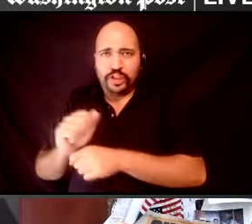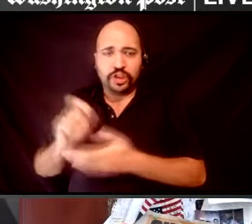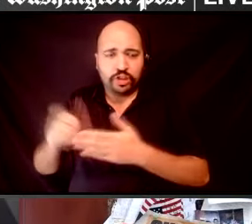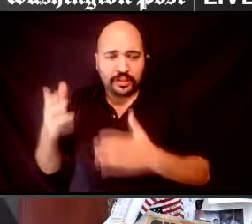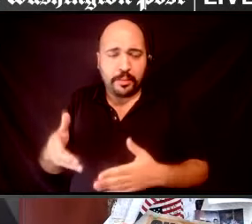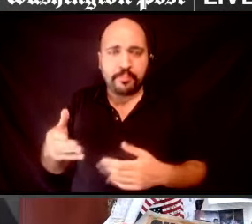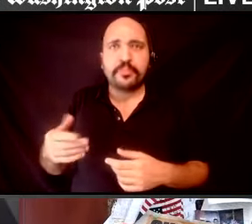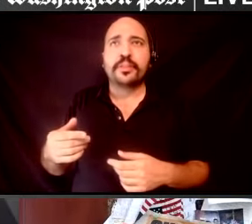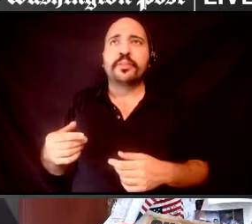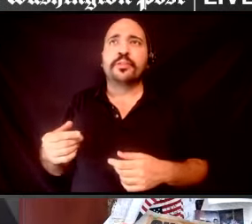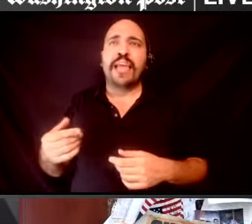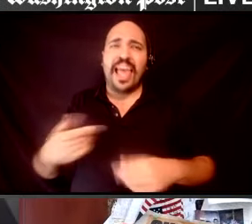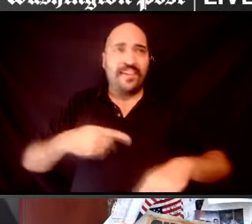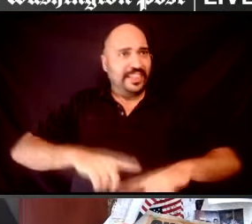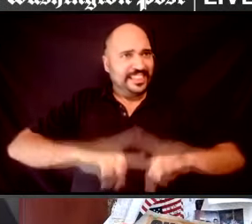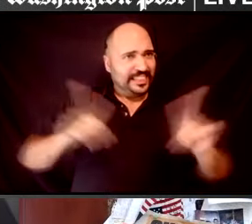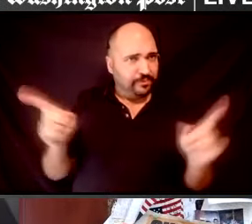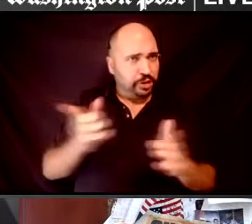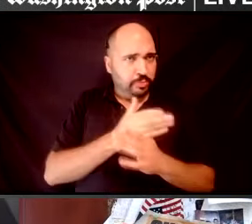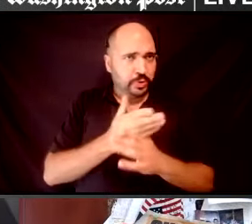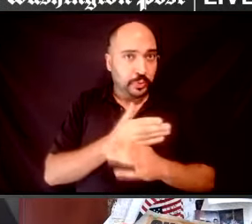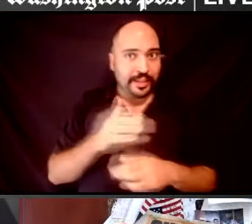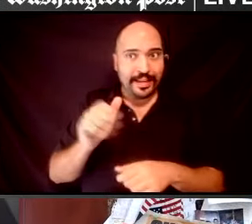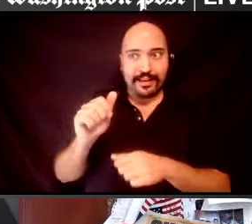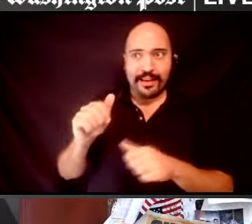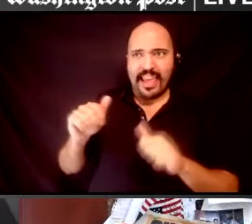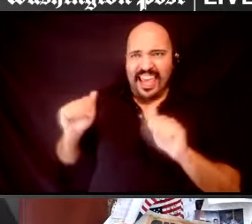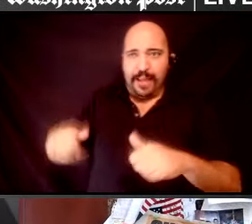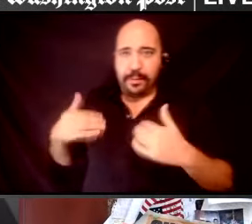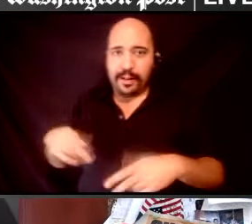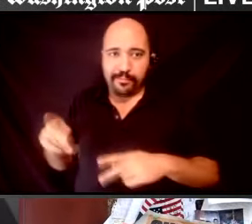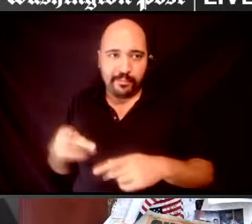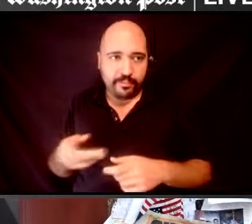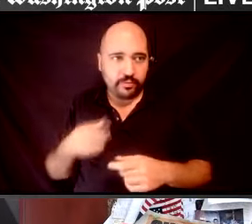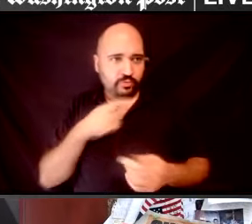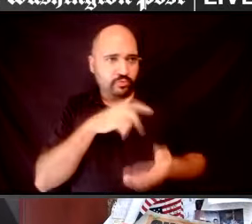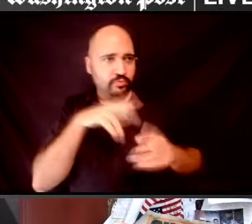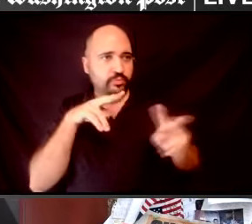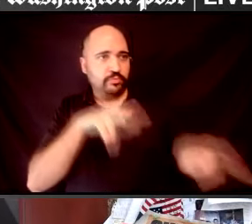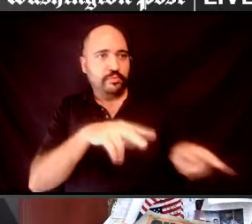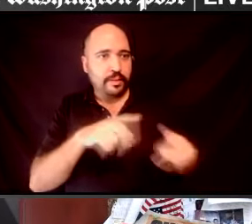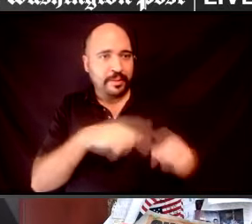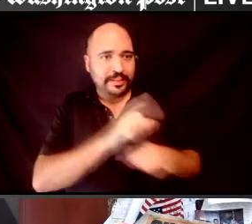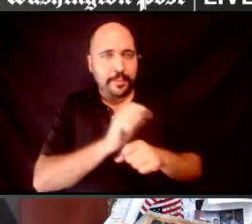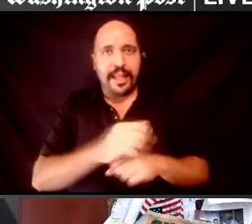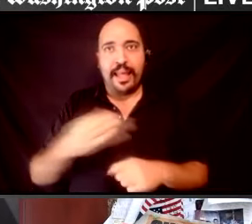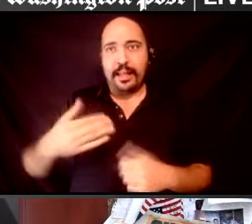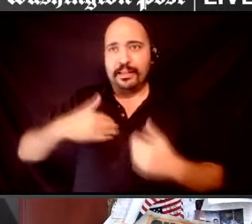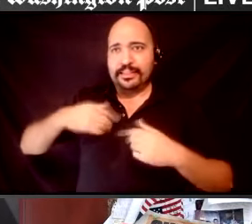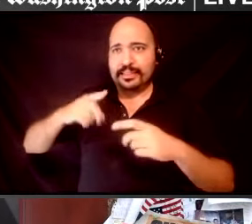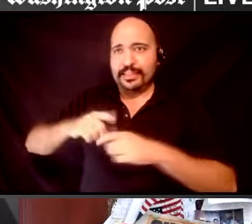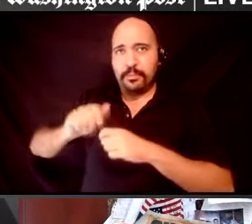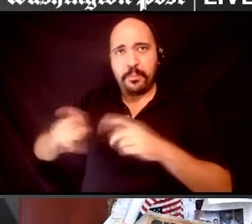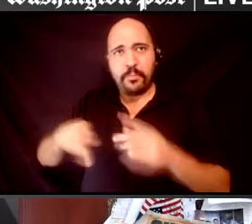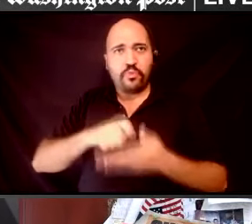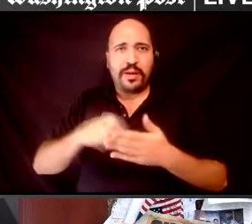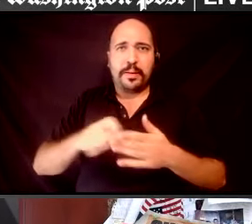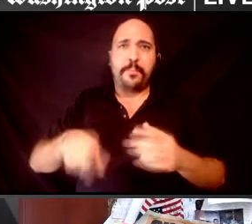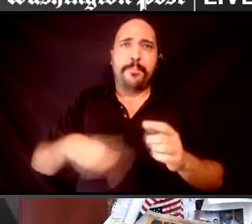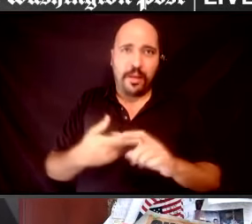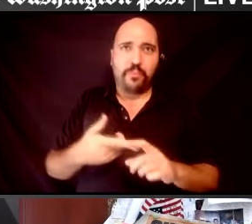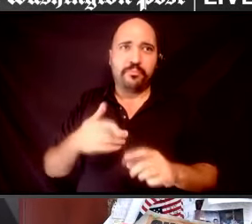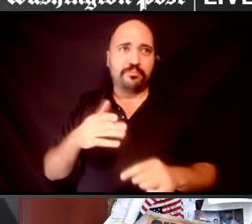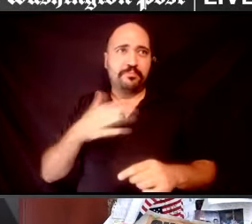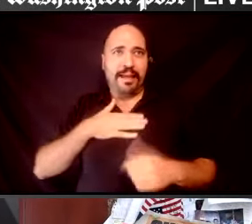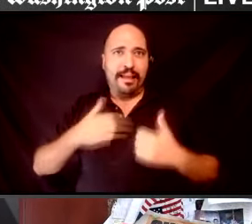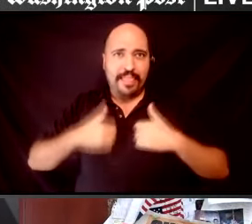people covering disability and disabled people writing about their own lives and other lives. Is the other advances, advances